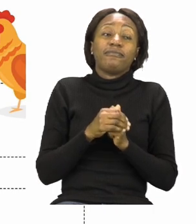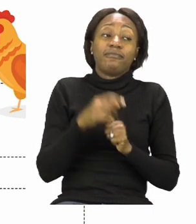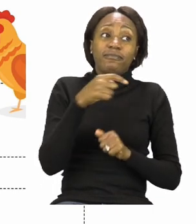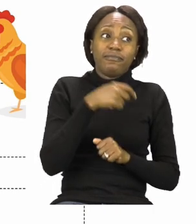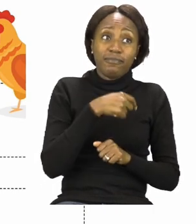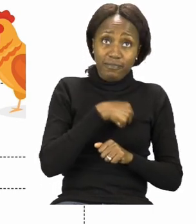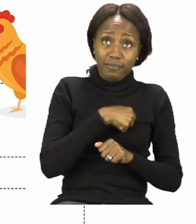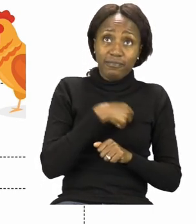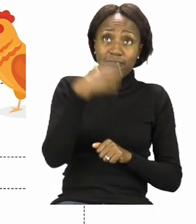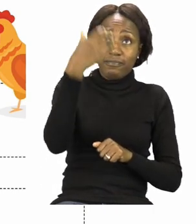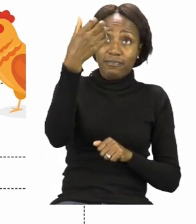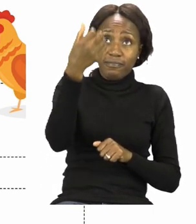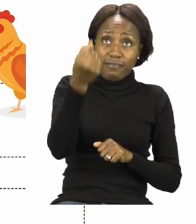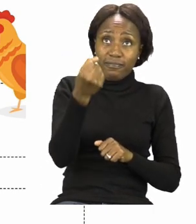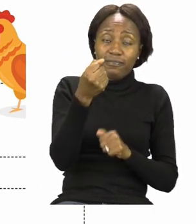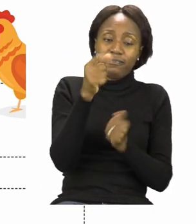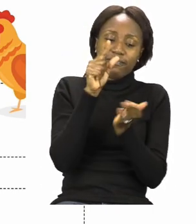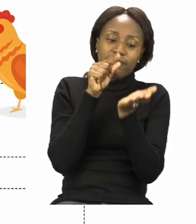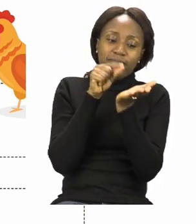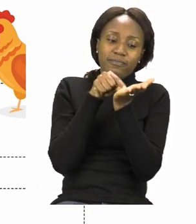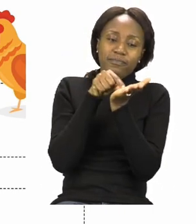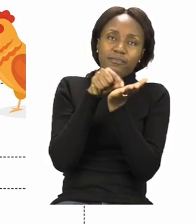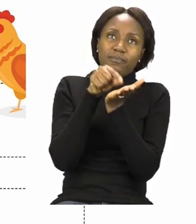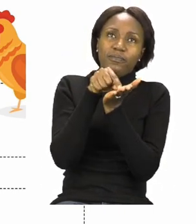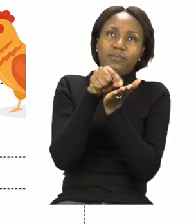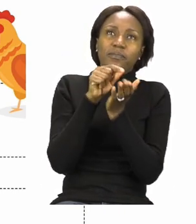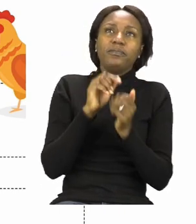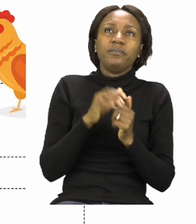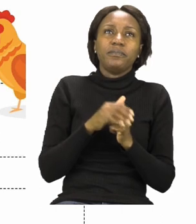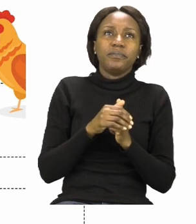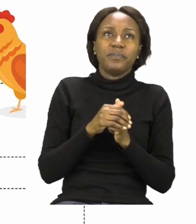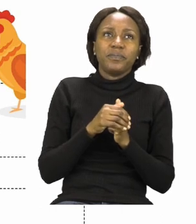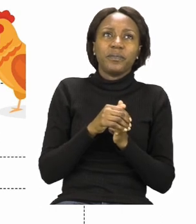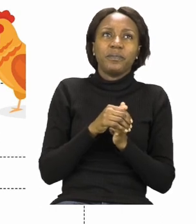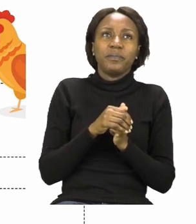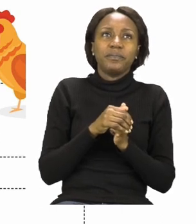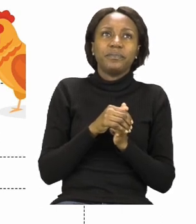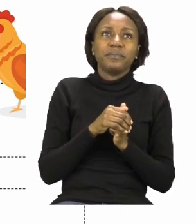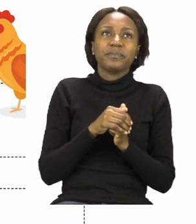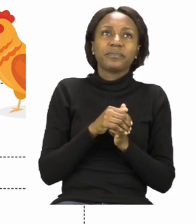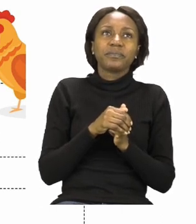She has a chicken.